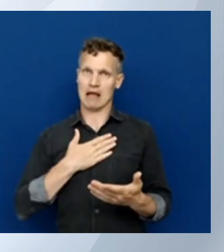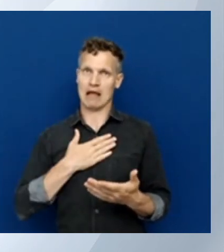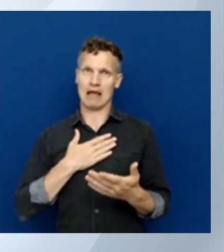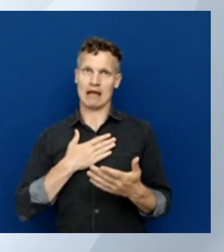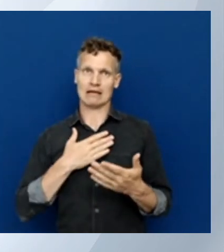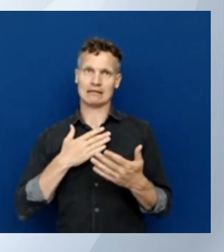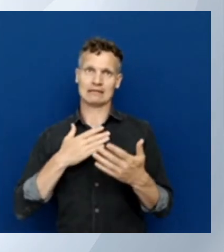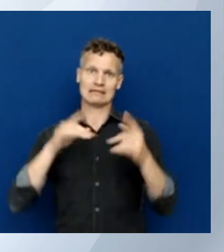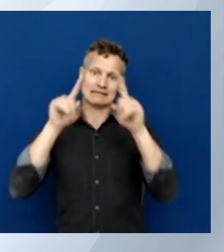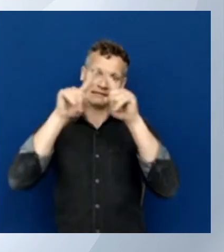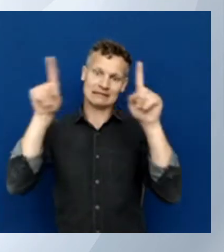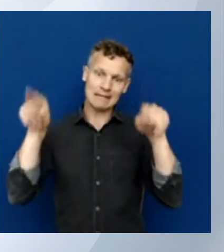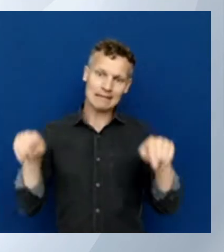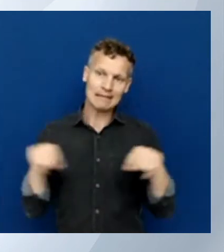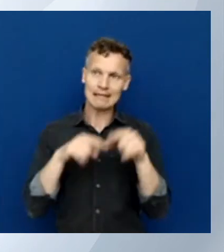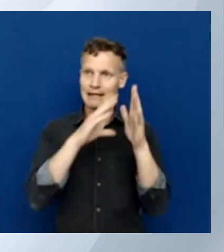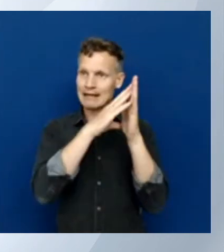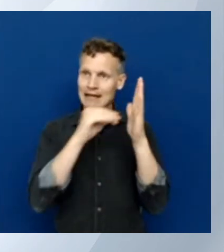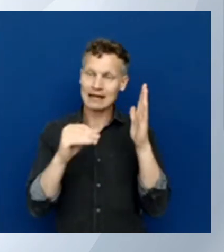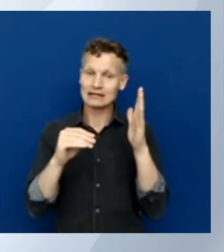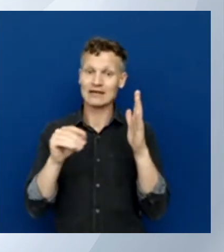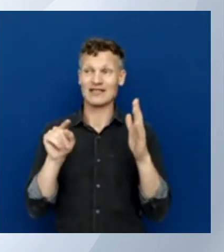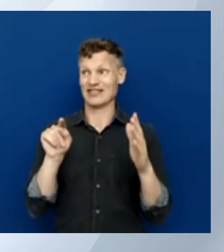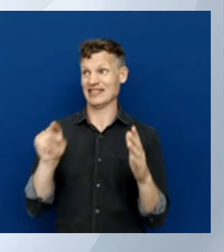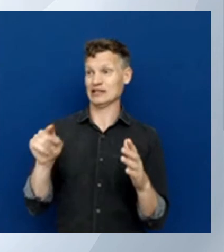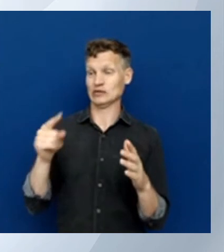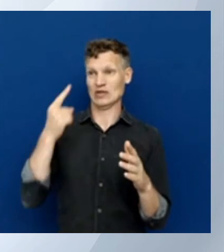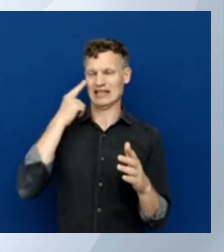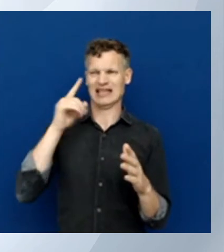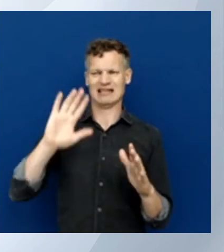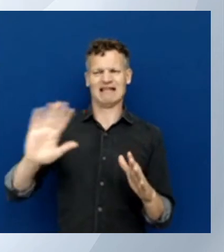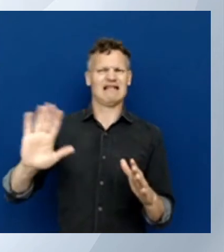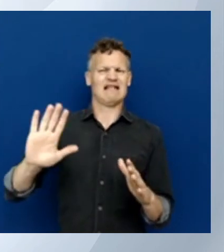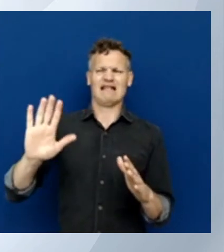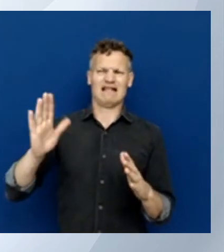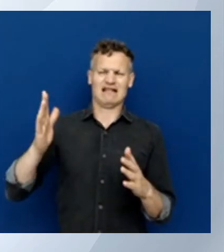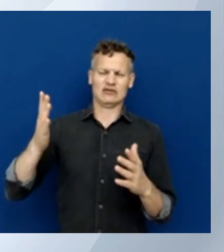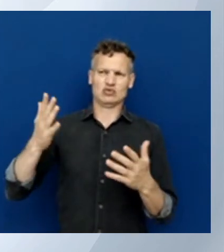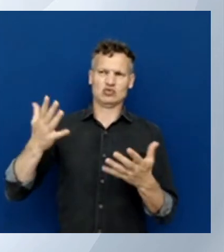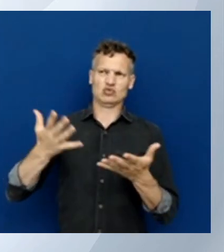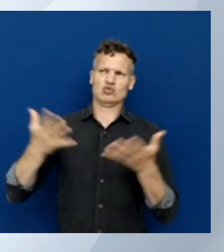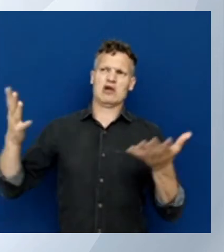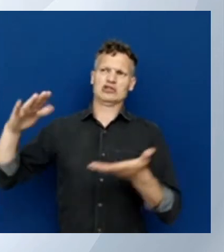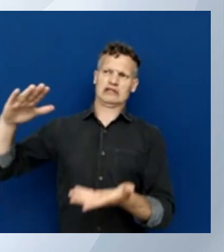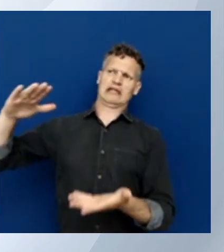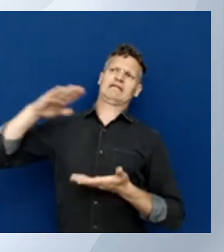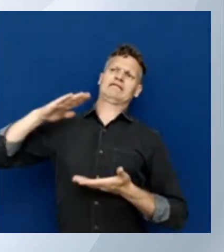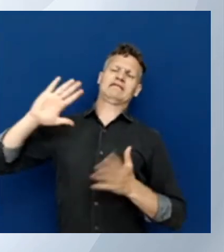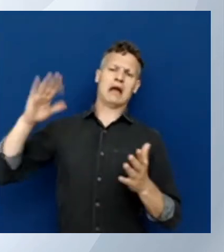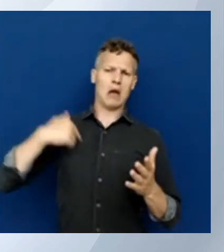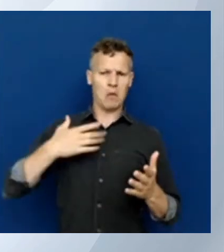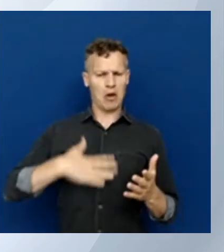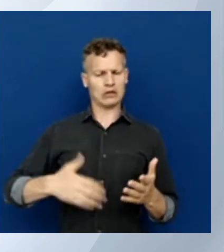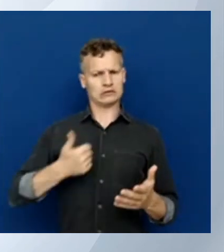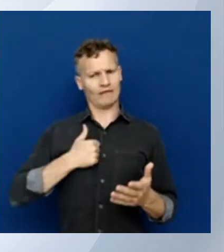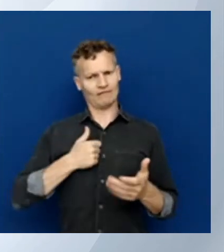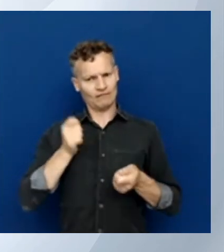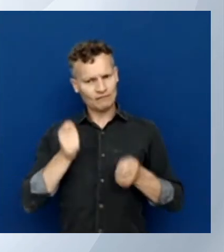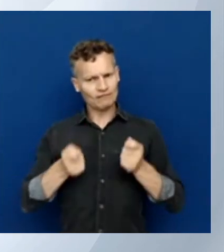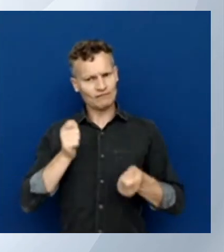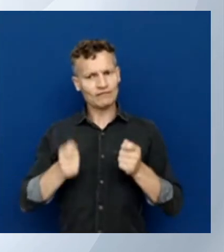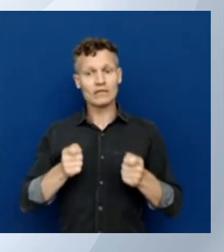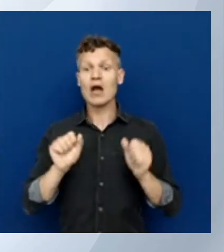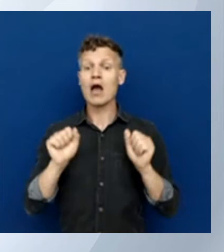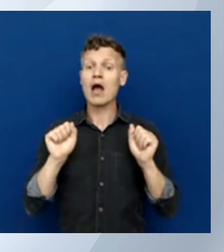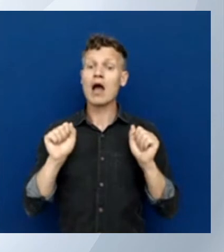something myself it also has autocomplete functions for typing your own